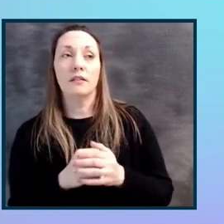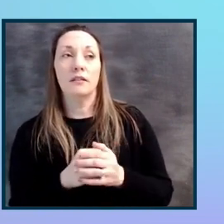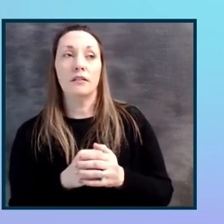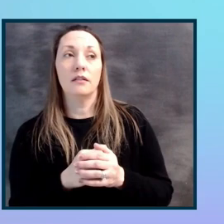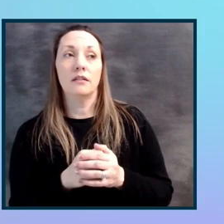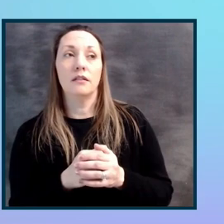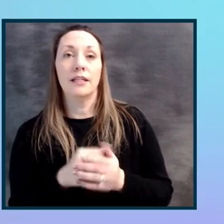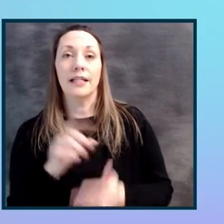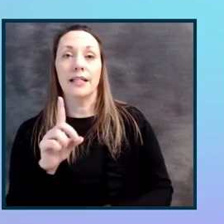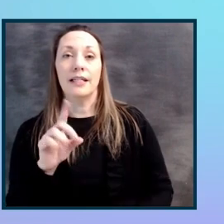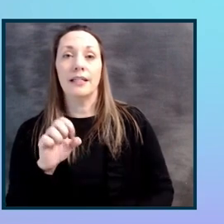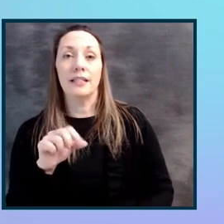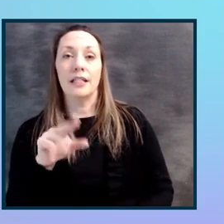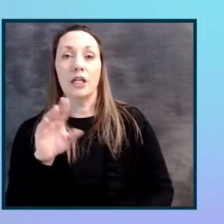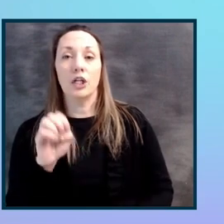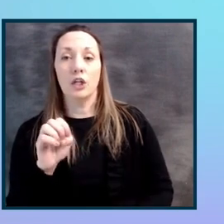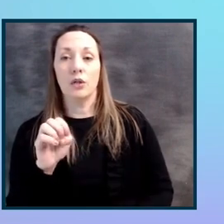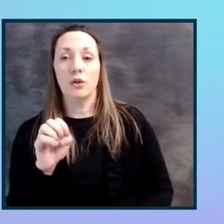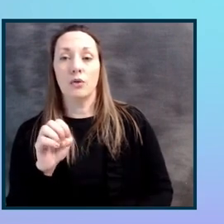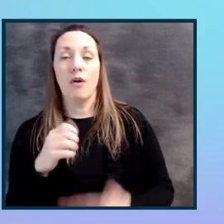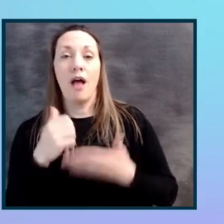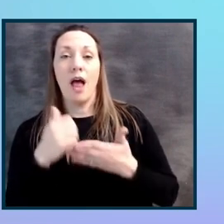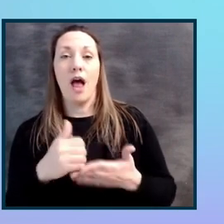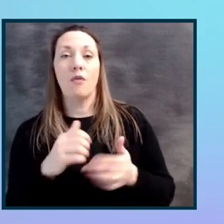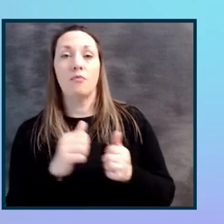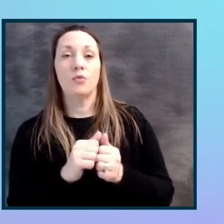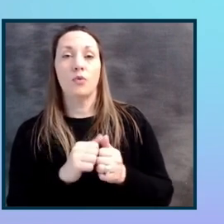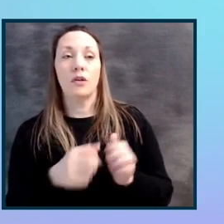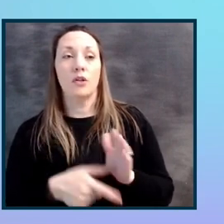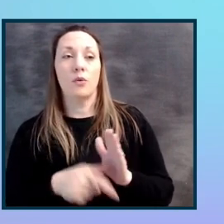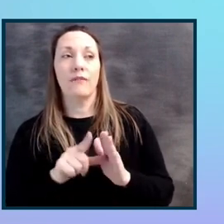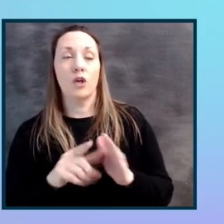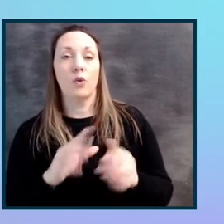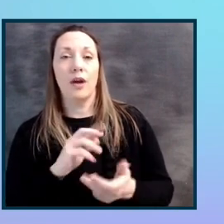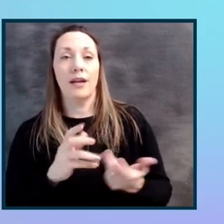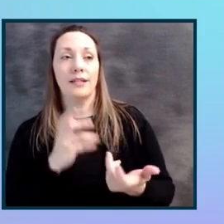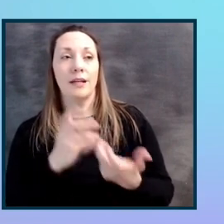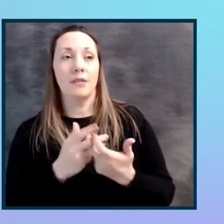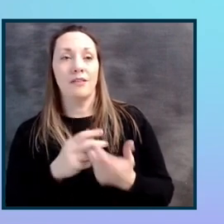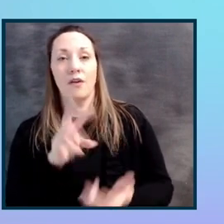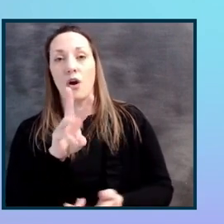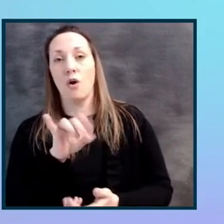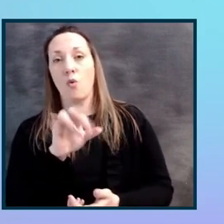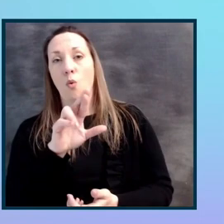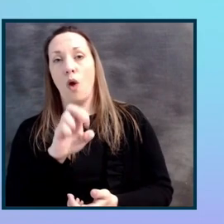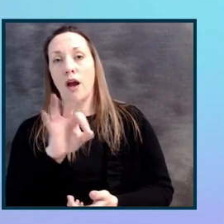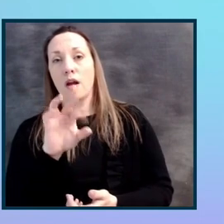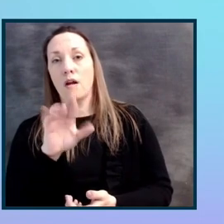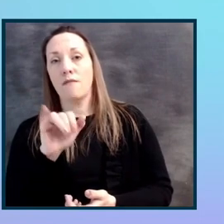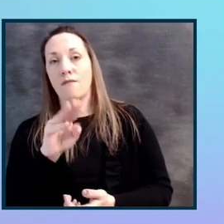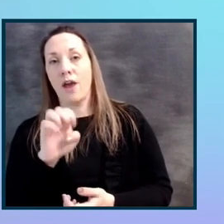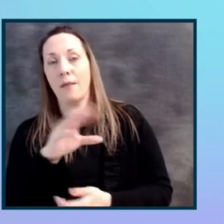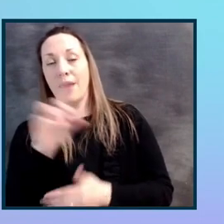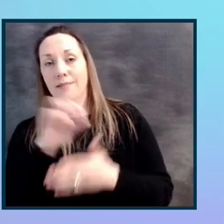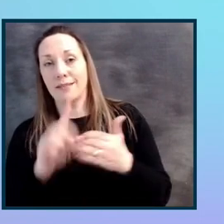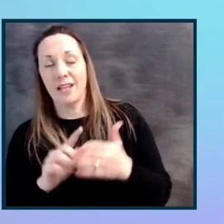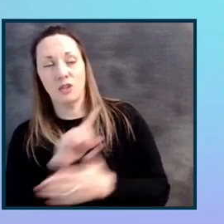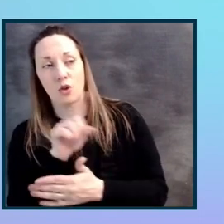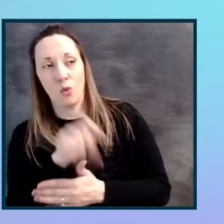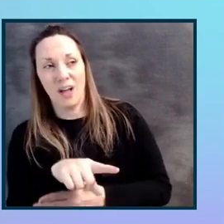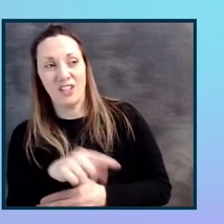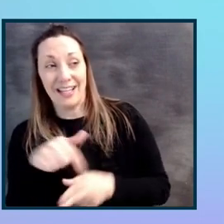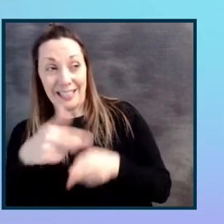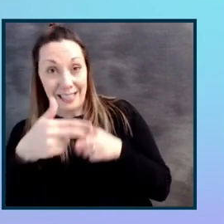that Deque helped with the review and annotation of your wireframes and design. So the question is, is this